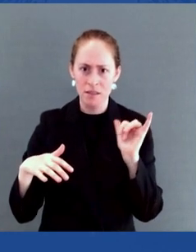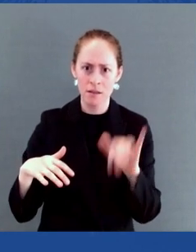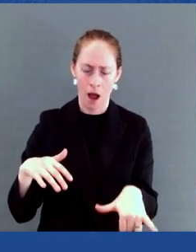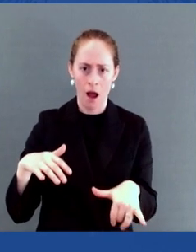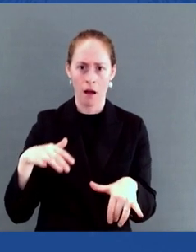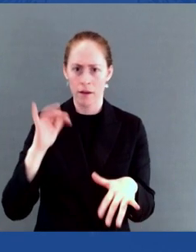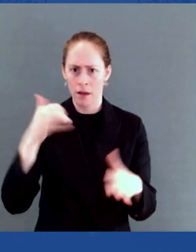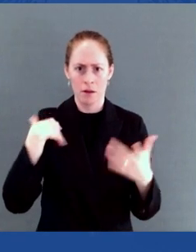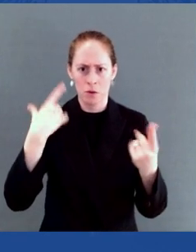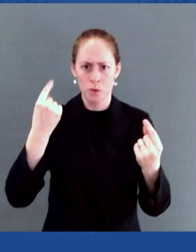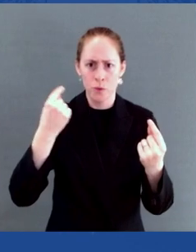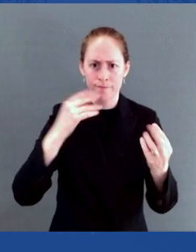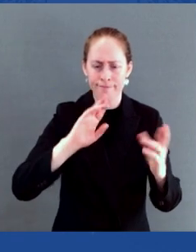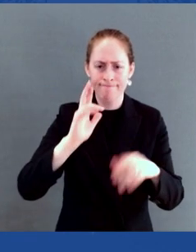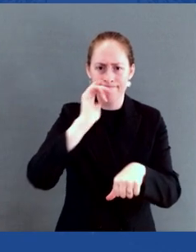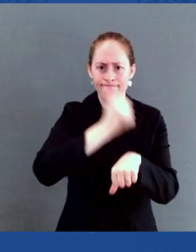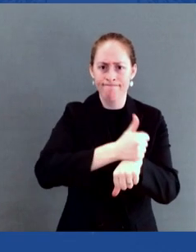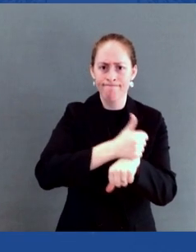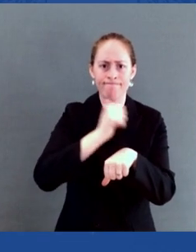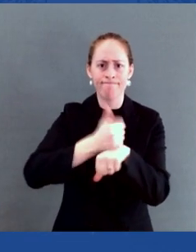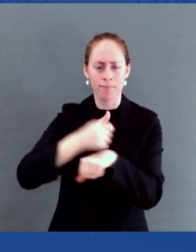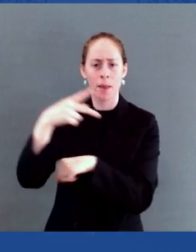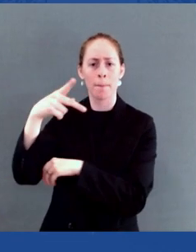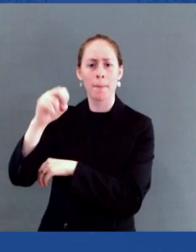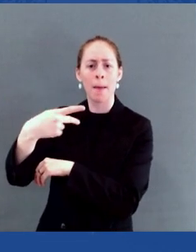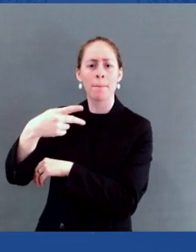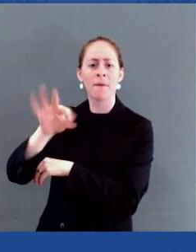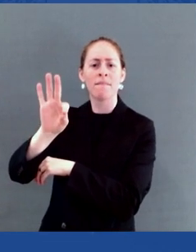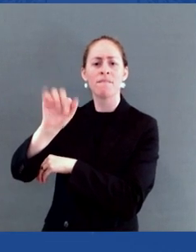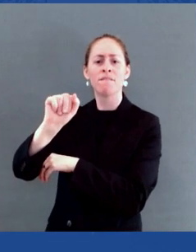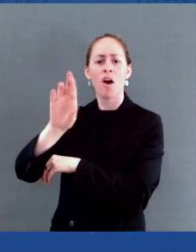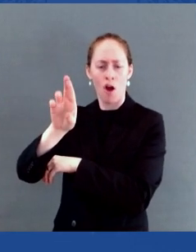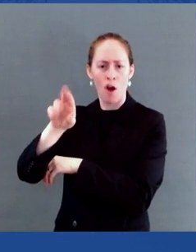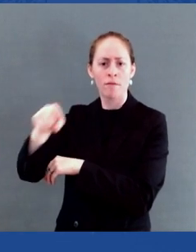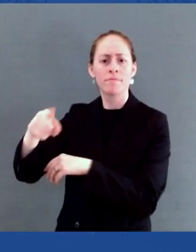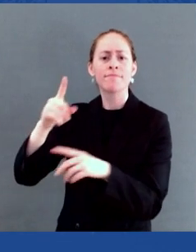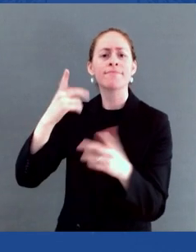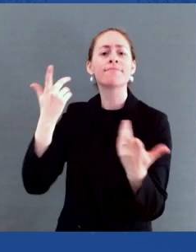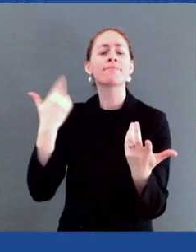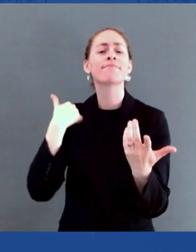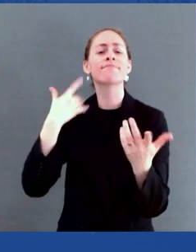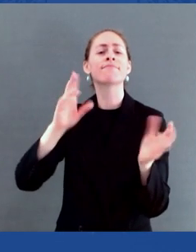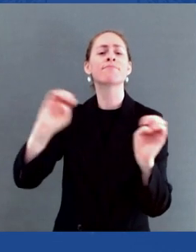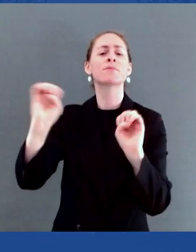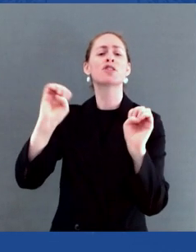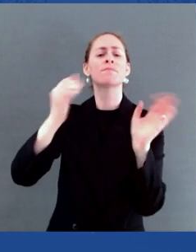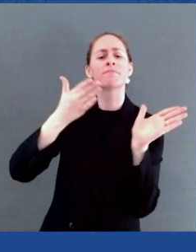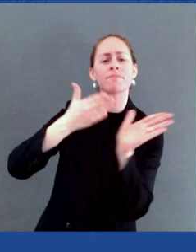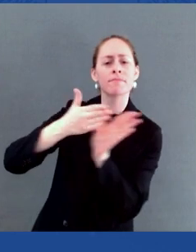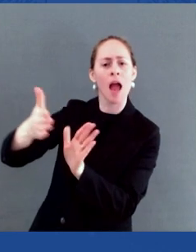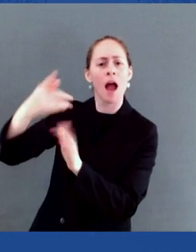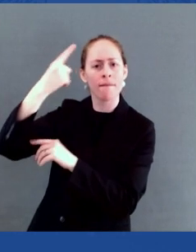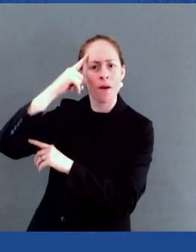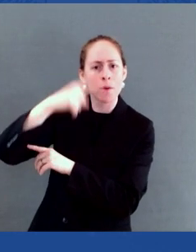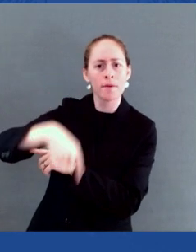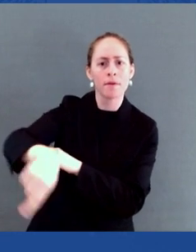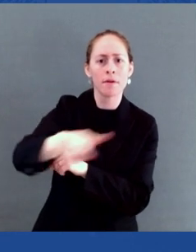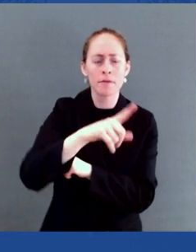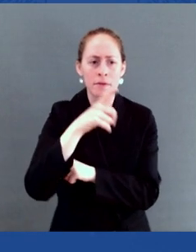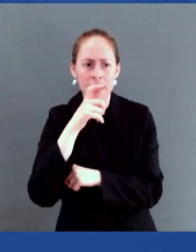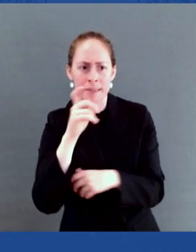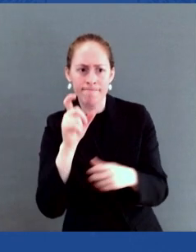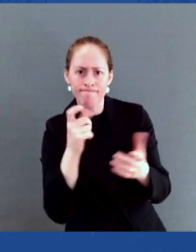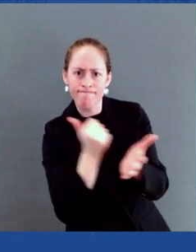Plan for AIDS Relief. But you made it possible. You made it possible. And I want to take this moment on this historic